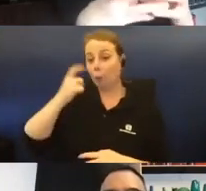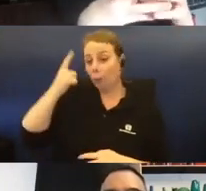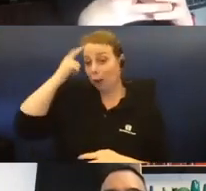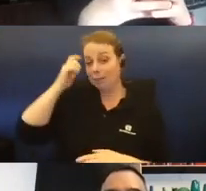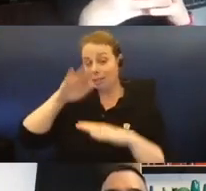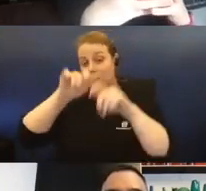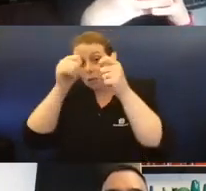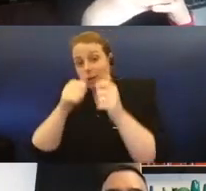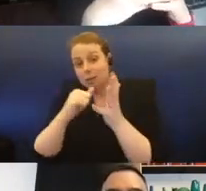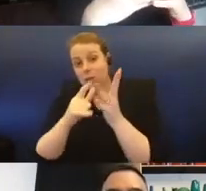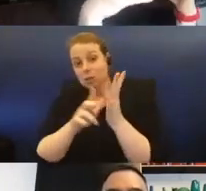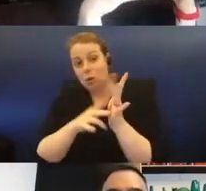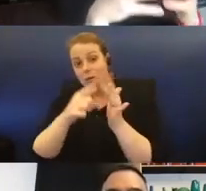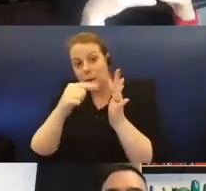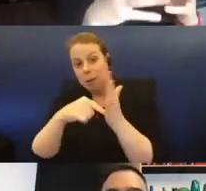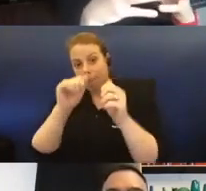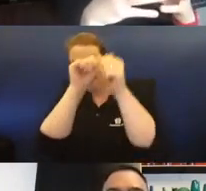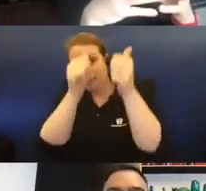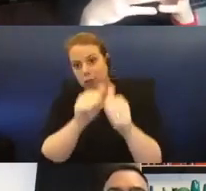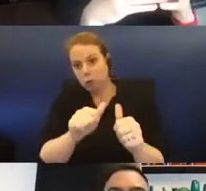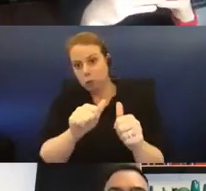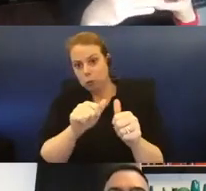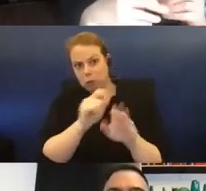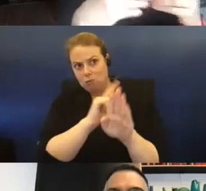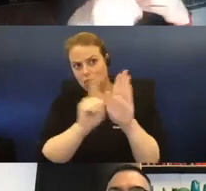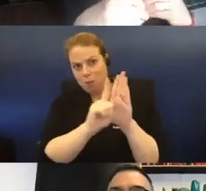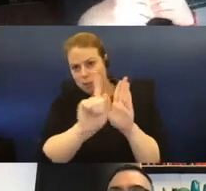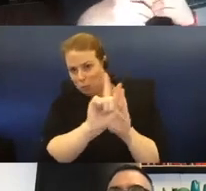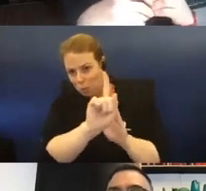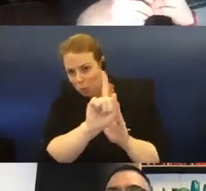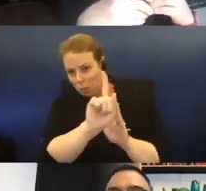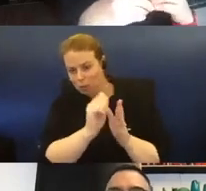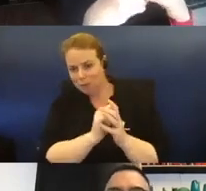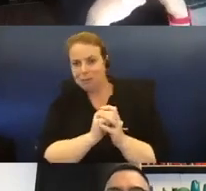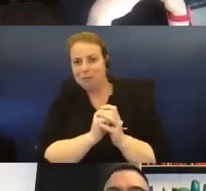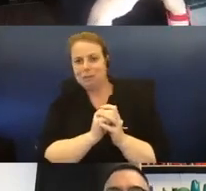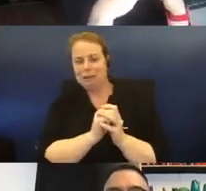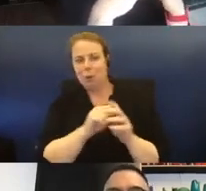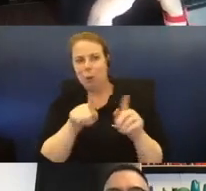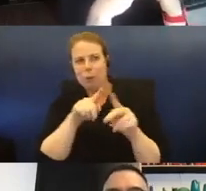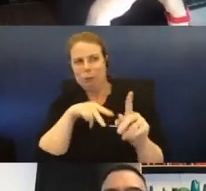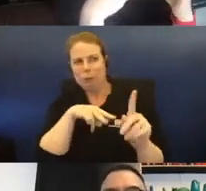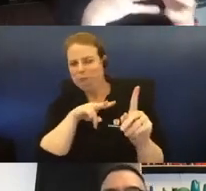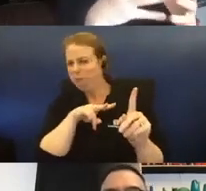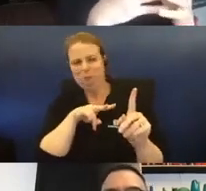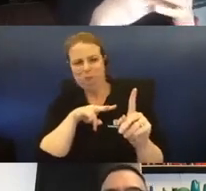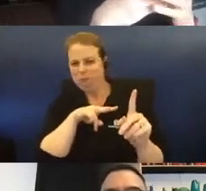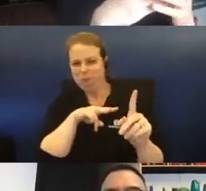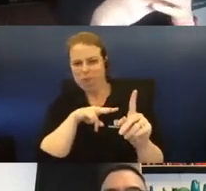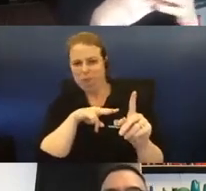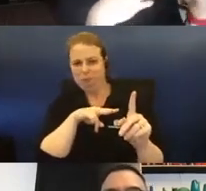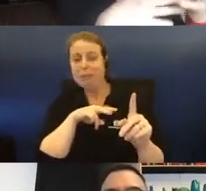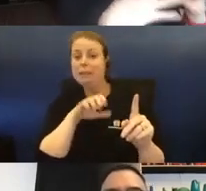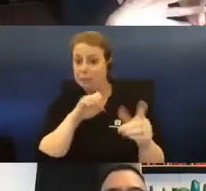Soviet monuments, and what they represented, and something to despise, in a way. Even though I had the personal